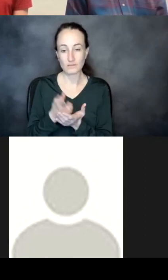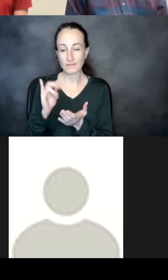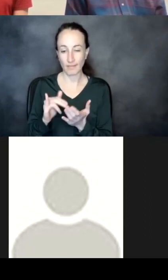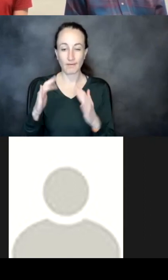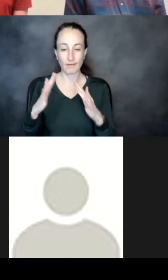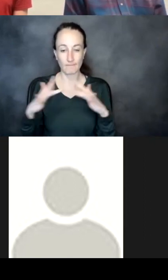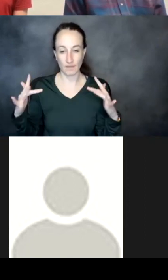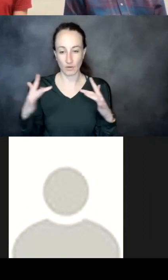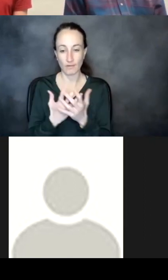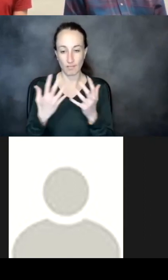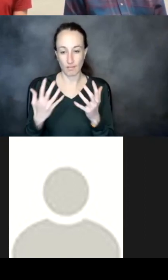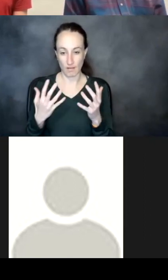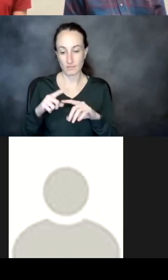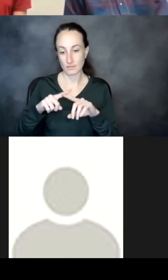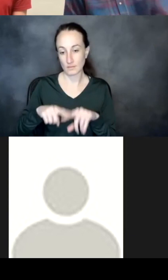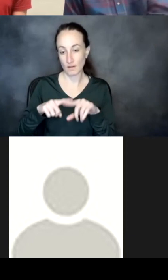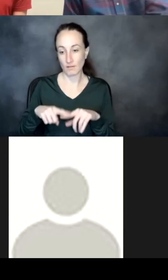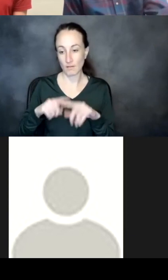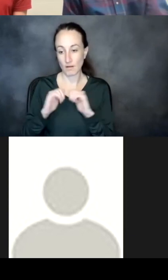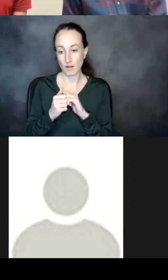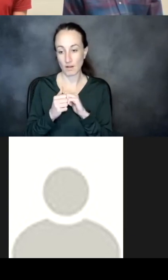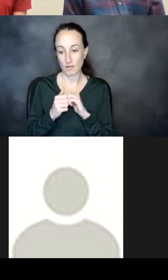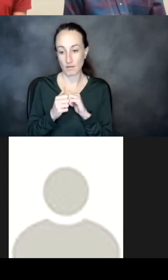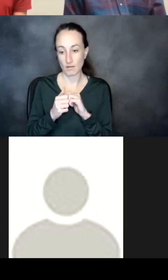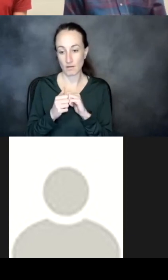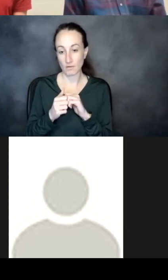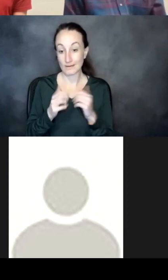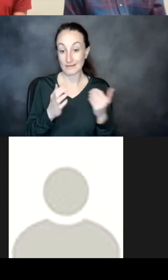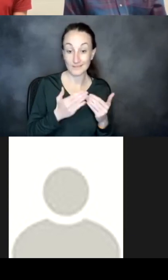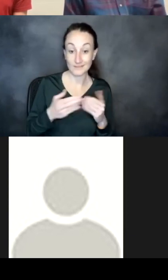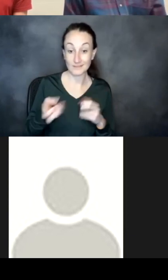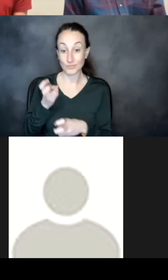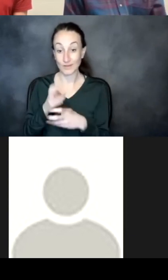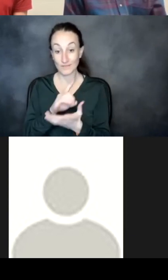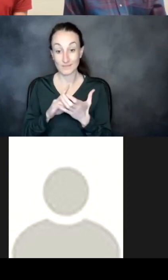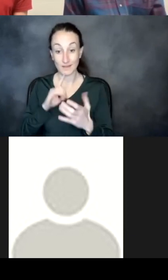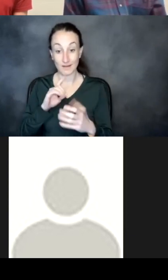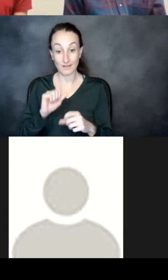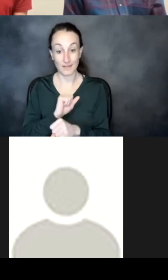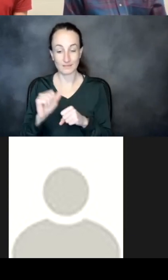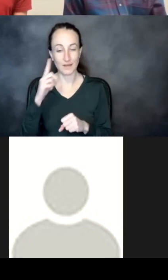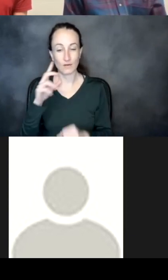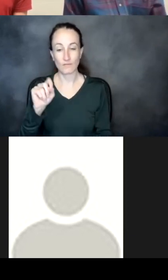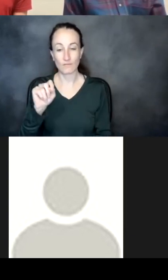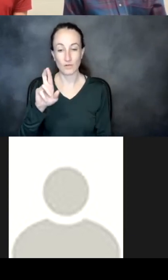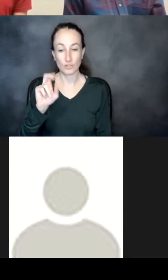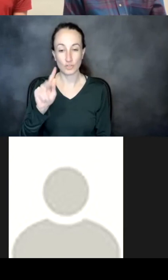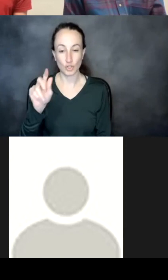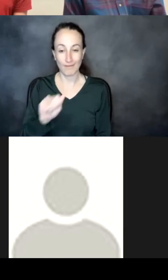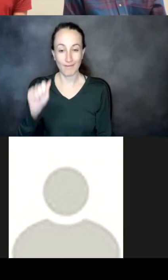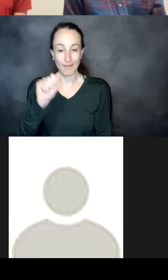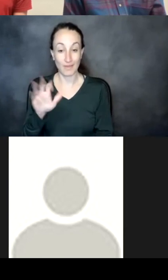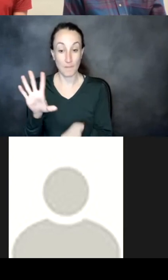quite a bit um depending on how easy or tough the design task is i know for like the trick a binders